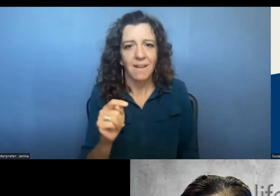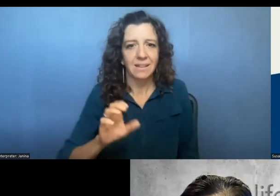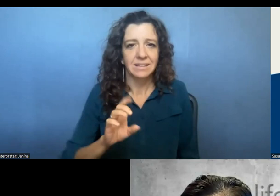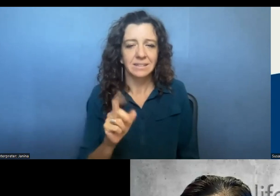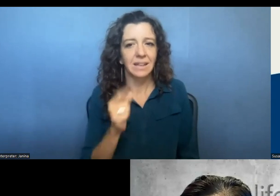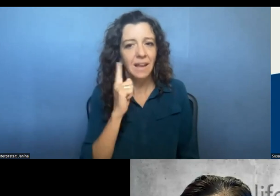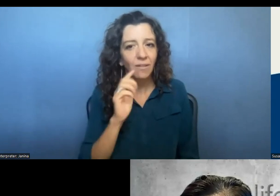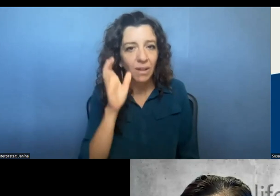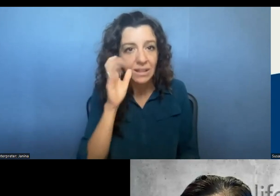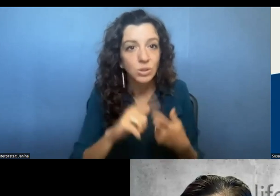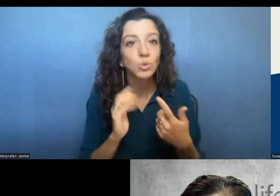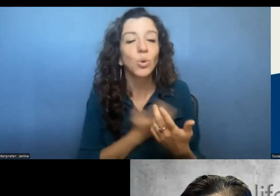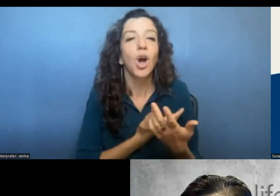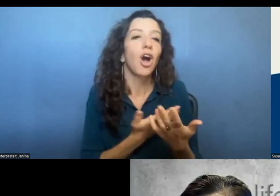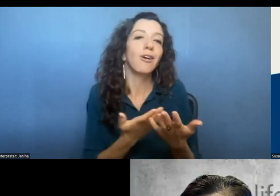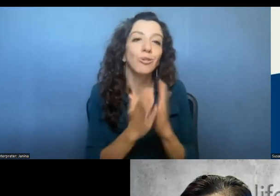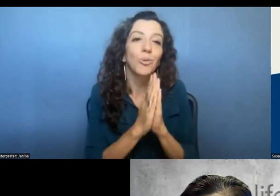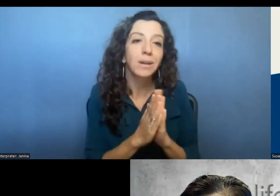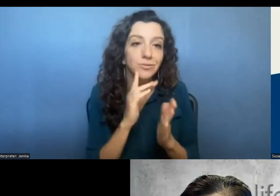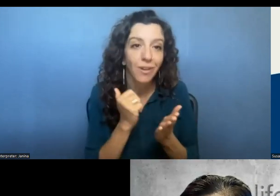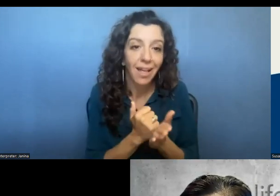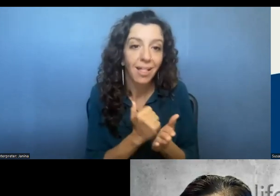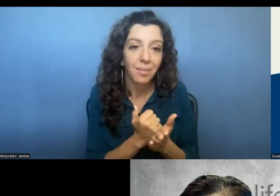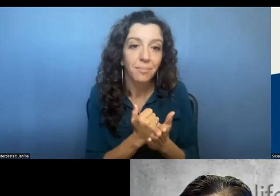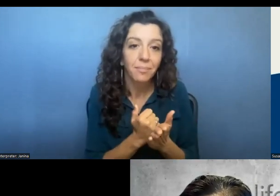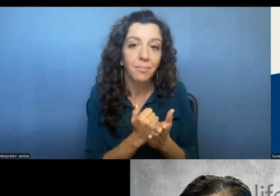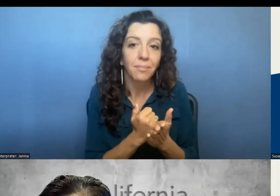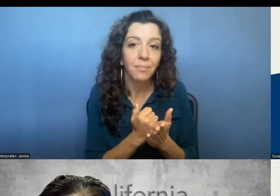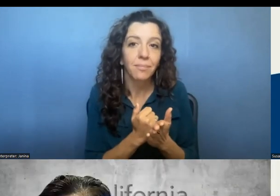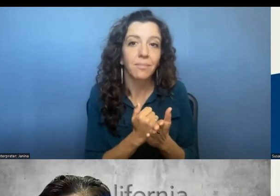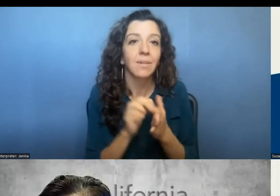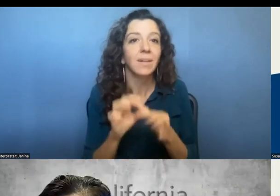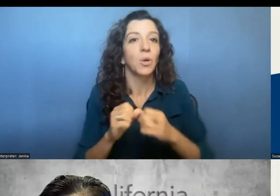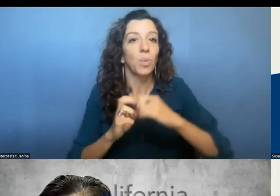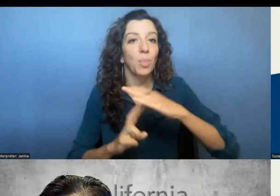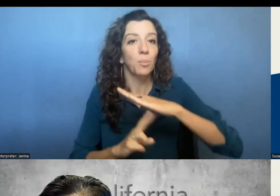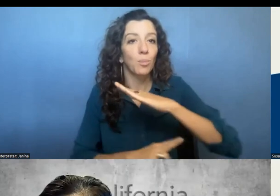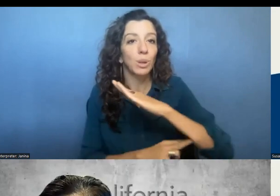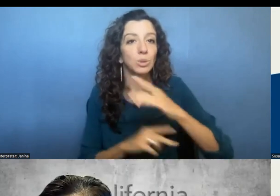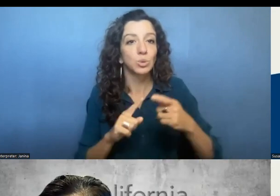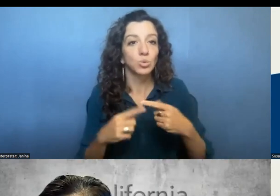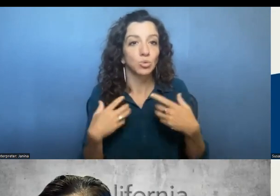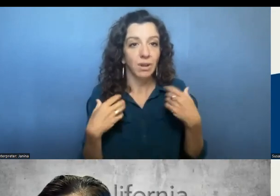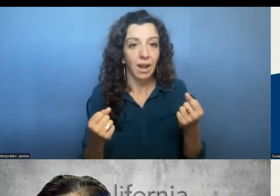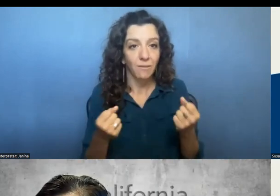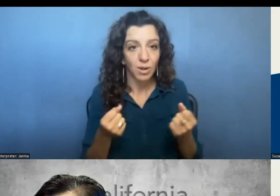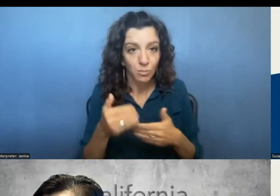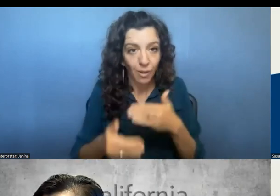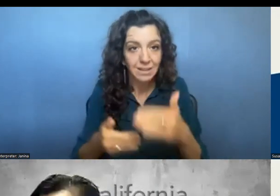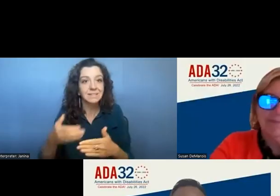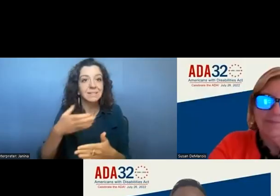listening to our plea for help with the bridge to recovery process and funding